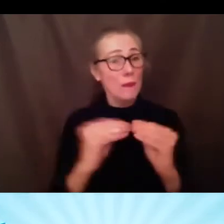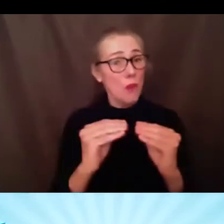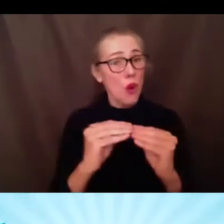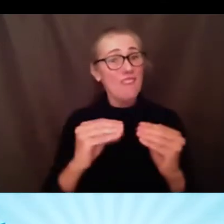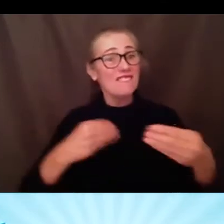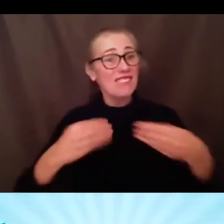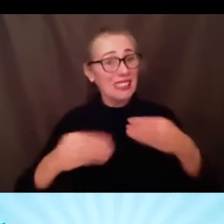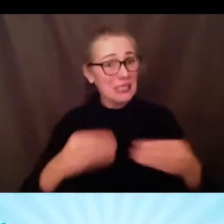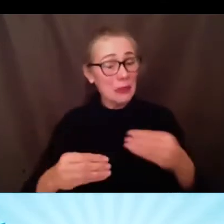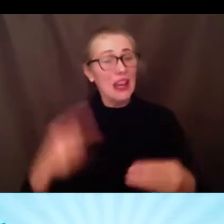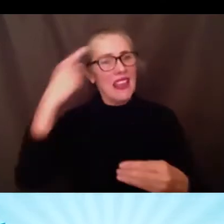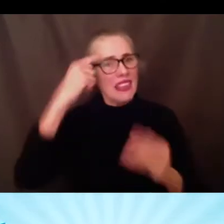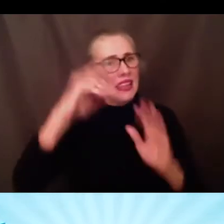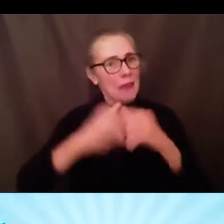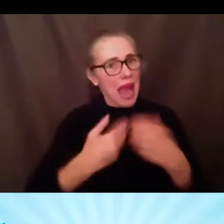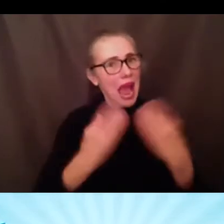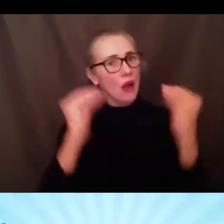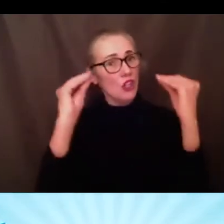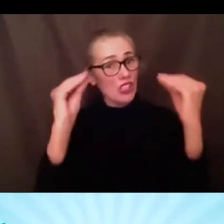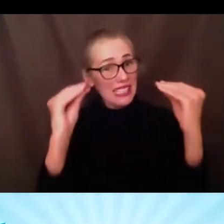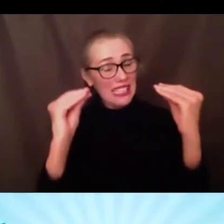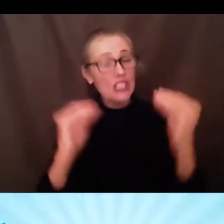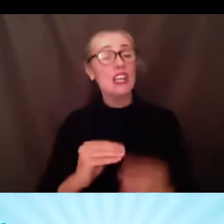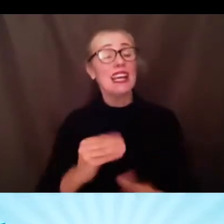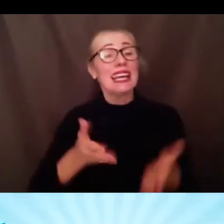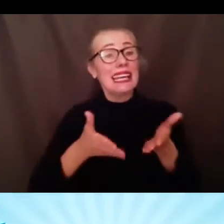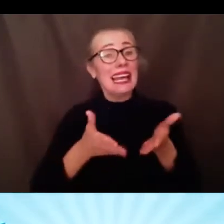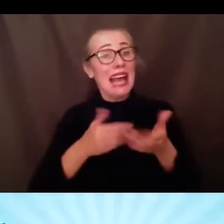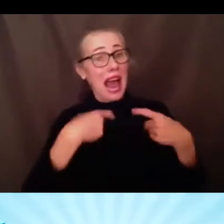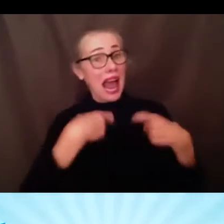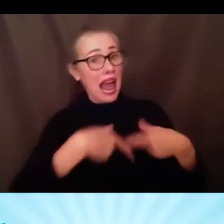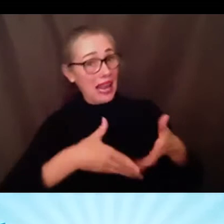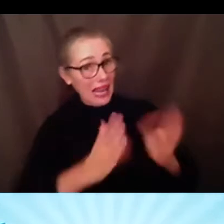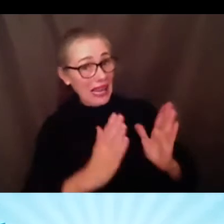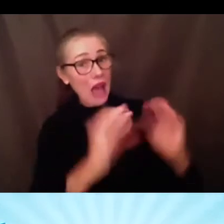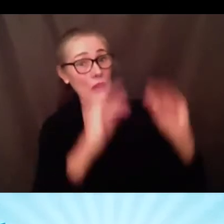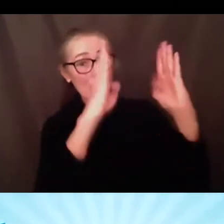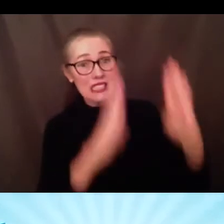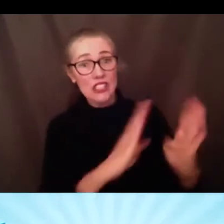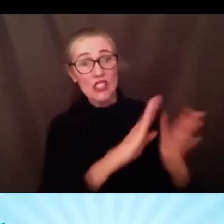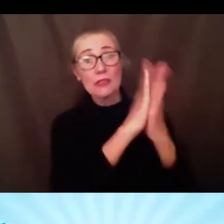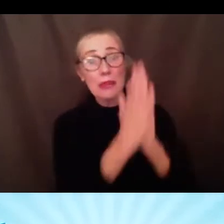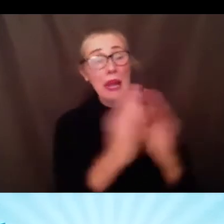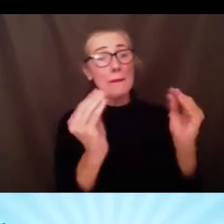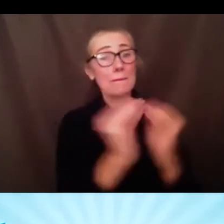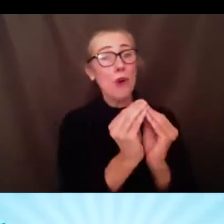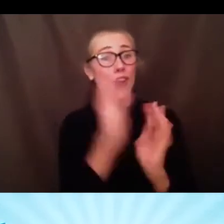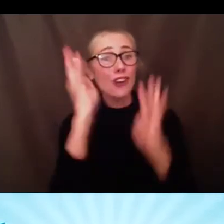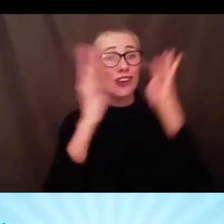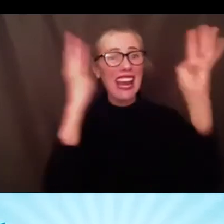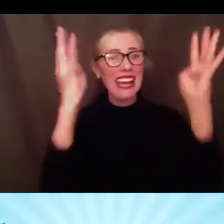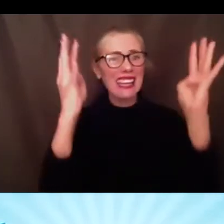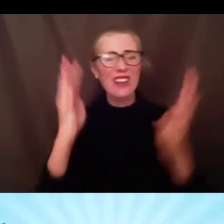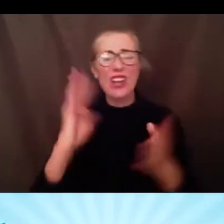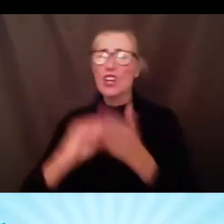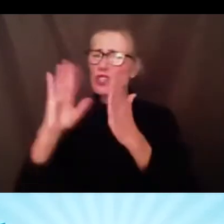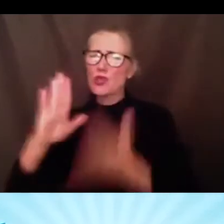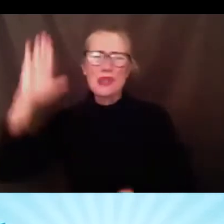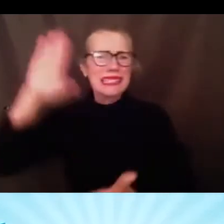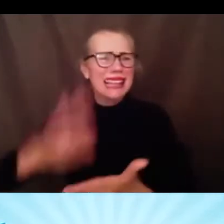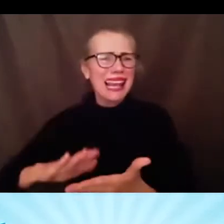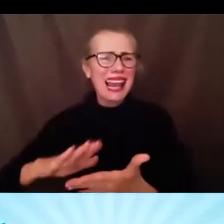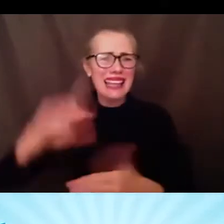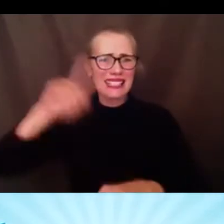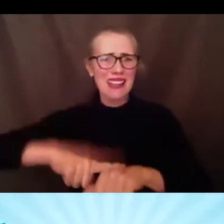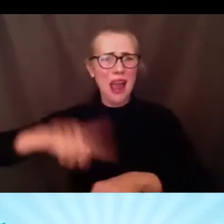so that teachers can be creative and students can minimize screen time administrators are also prohibited per union contract